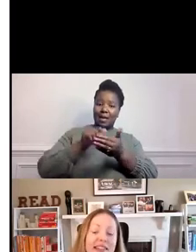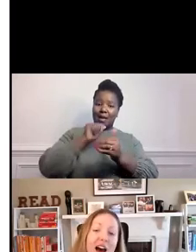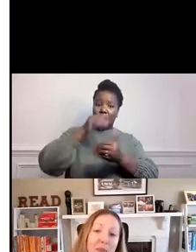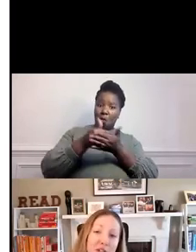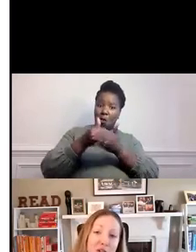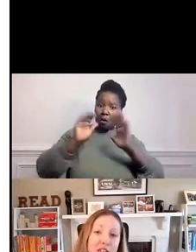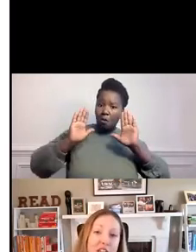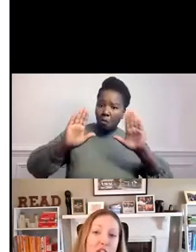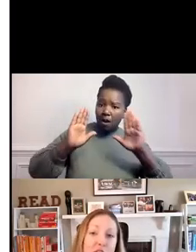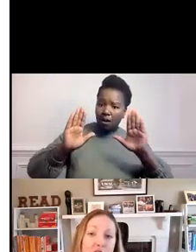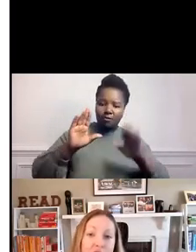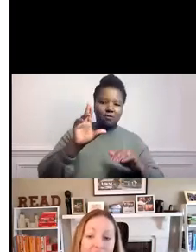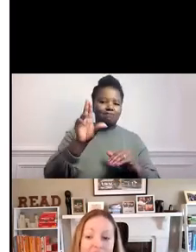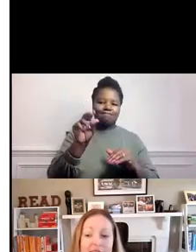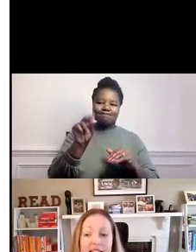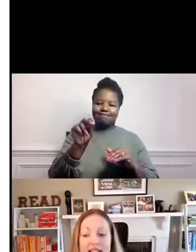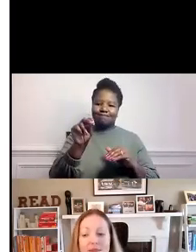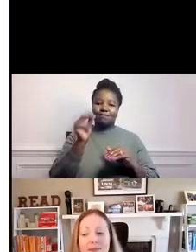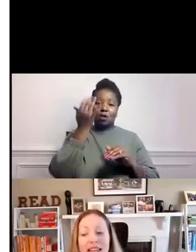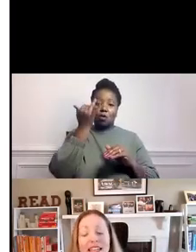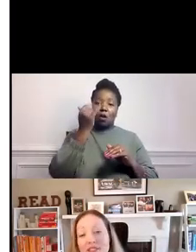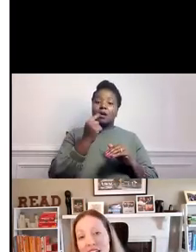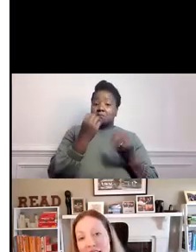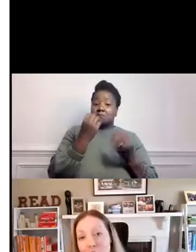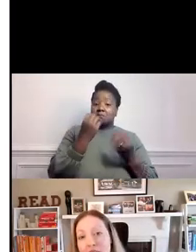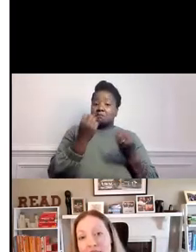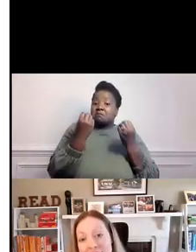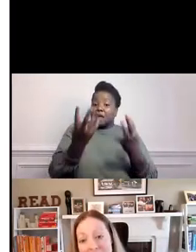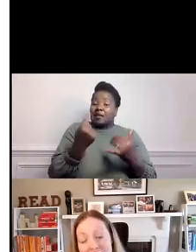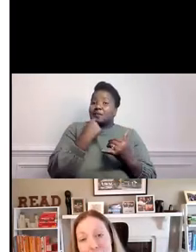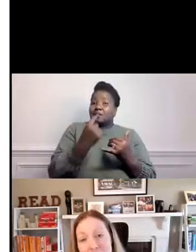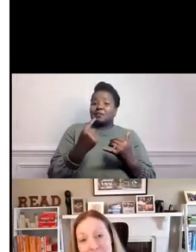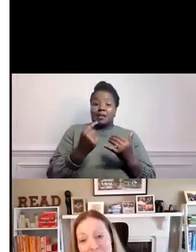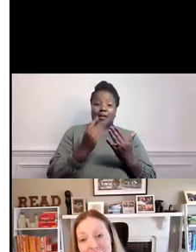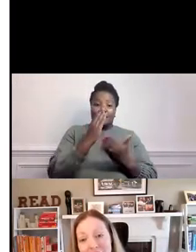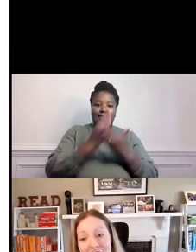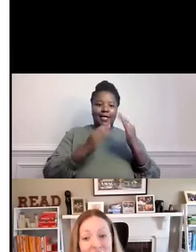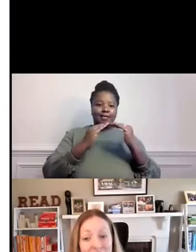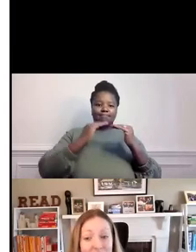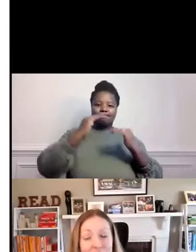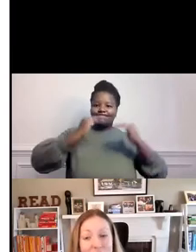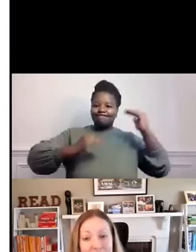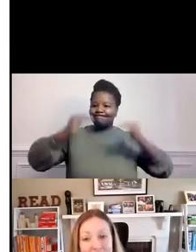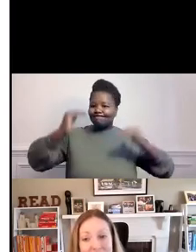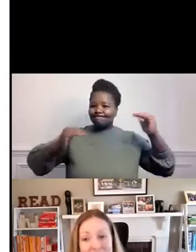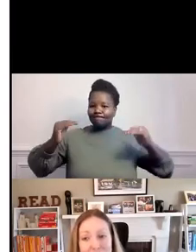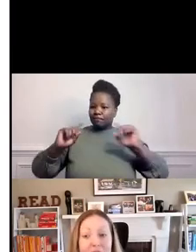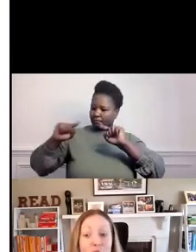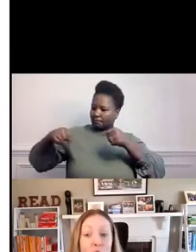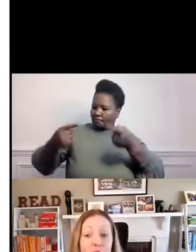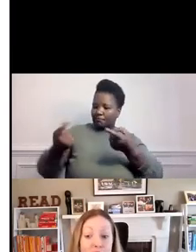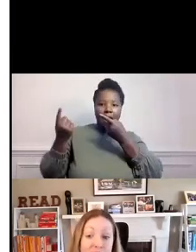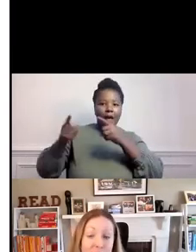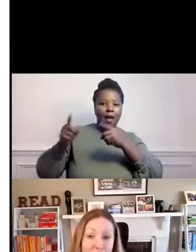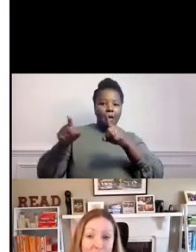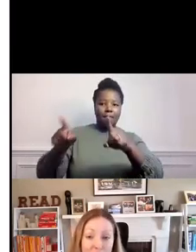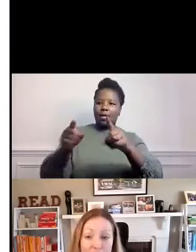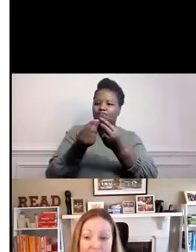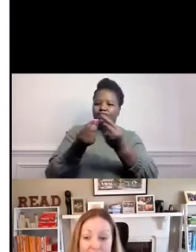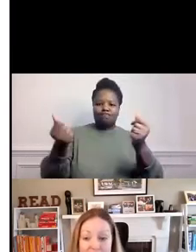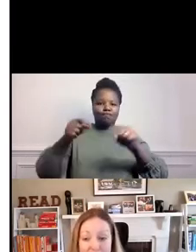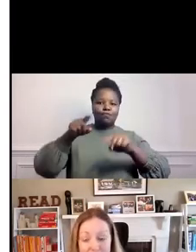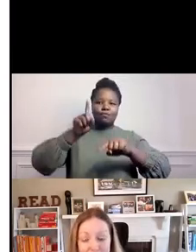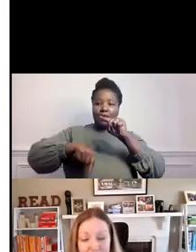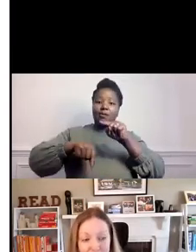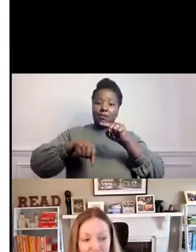undermine the opportunity to address many of the inequities that have been unveiled and made worse by